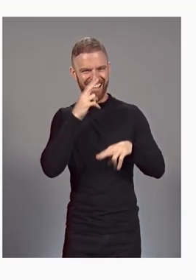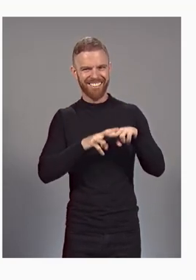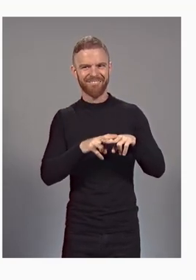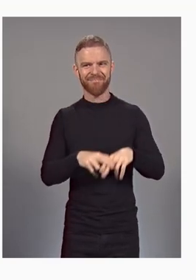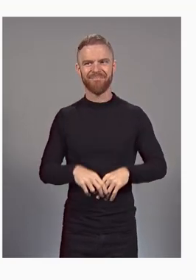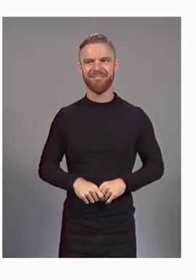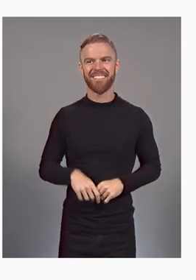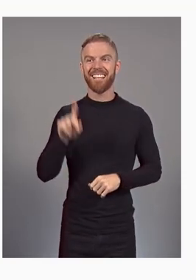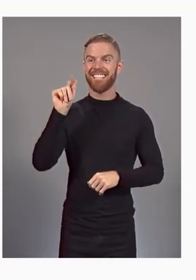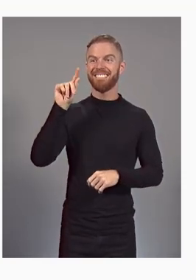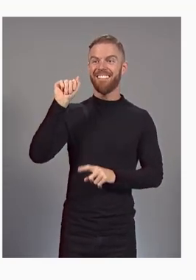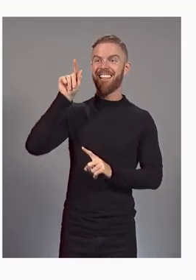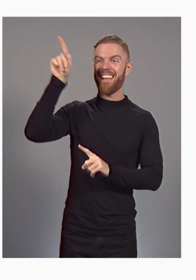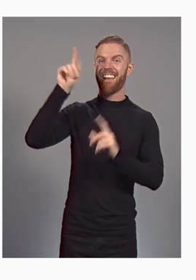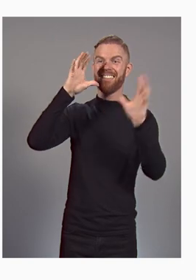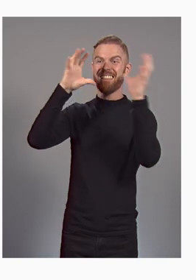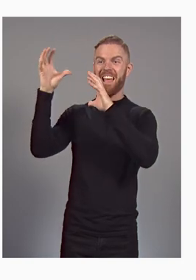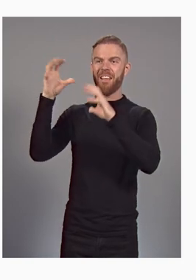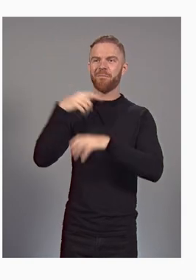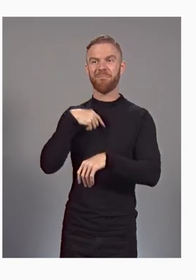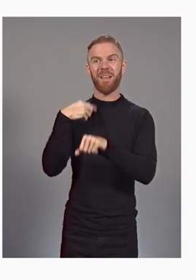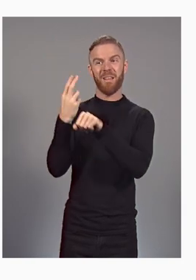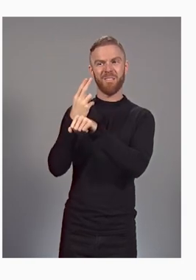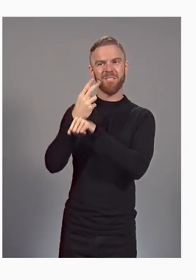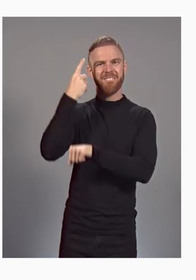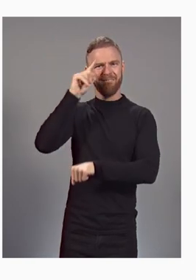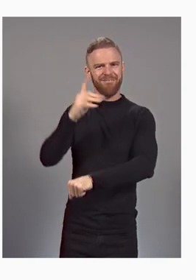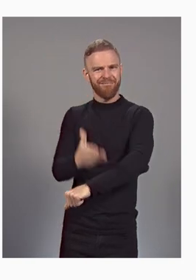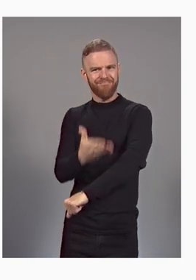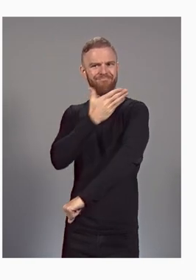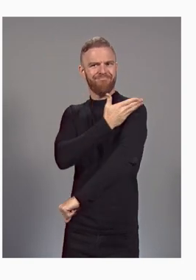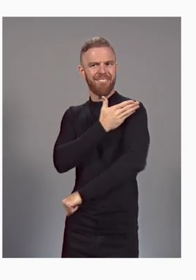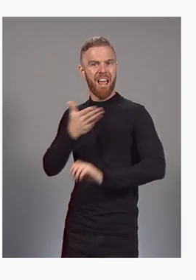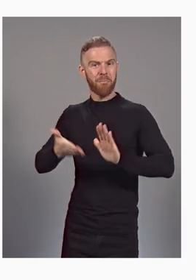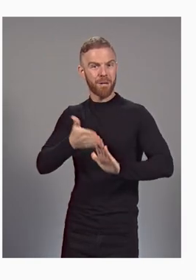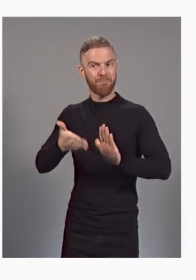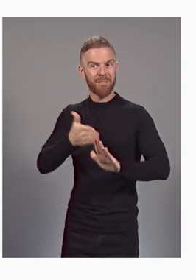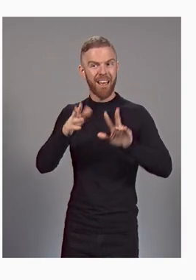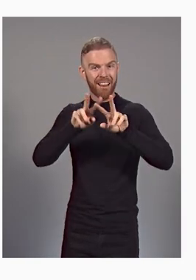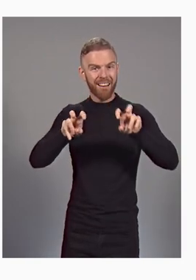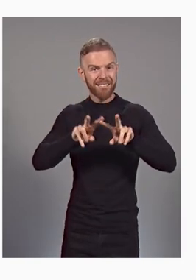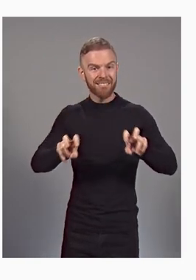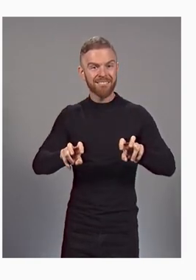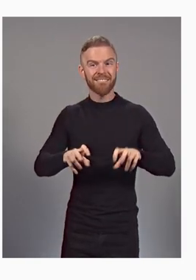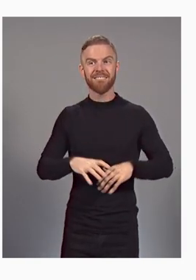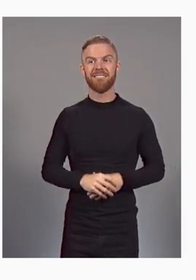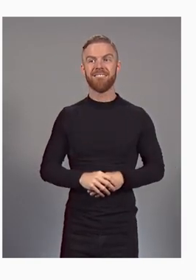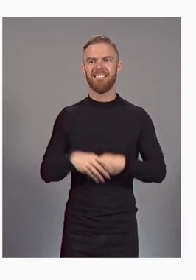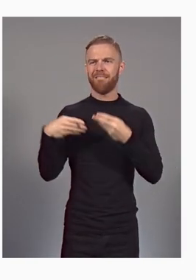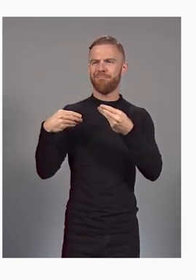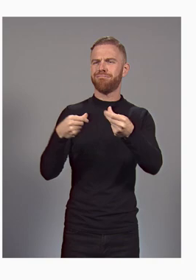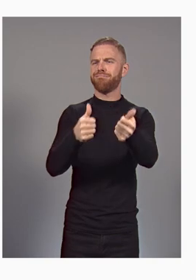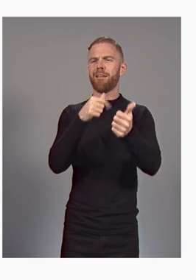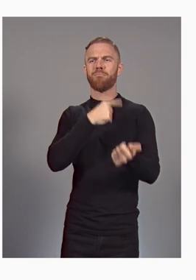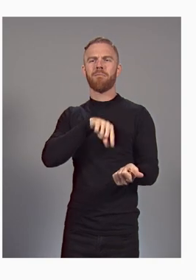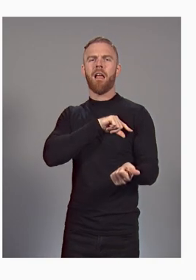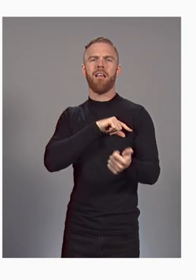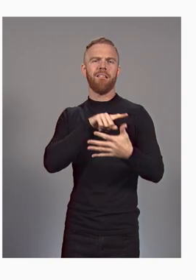Data Cloud to power operational data and analytics to improve our manufacturing operations, efficiency and quality. I hear this all